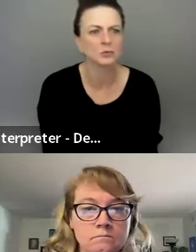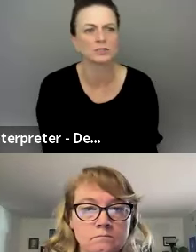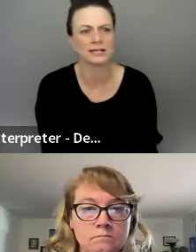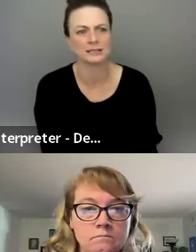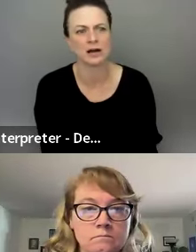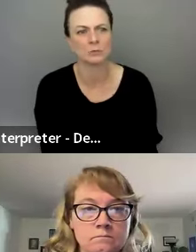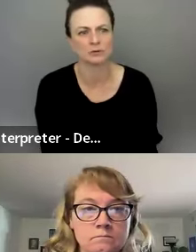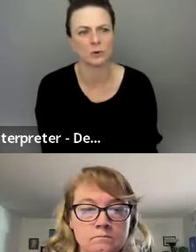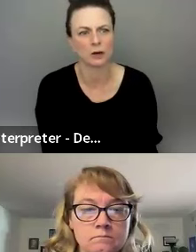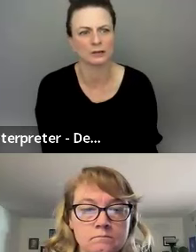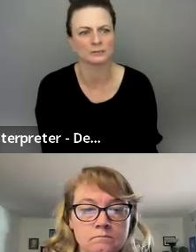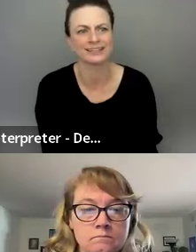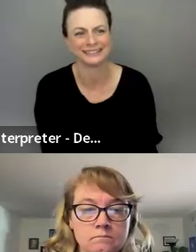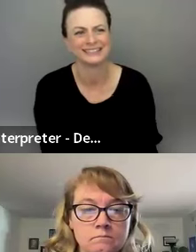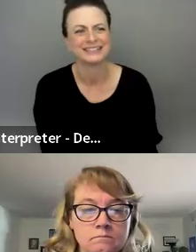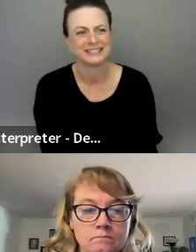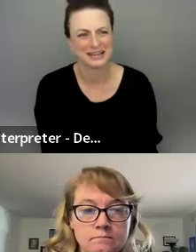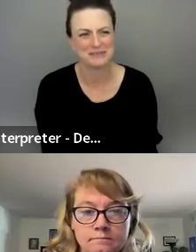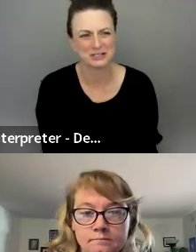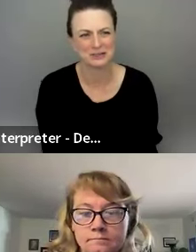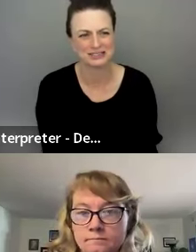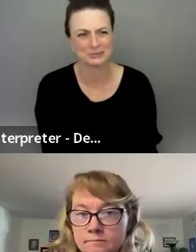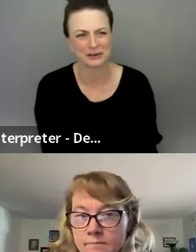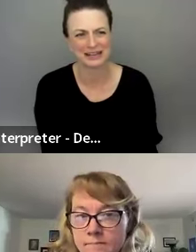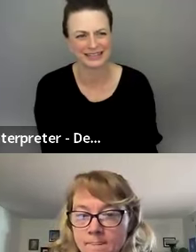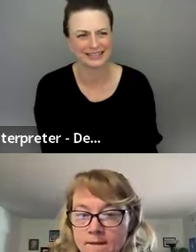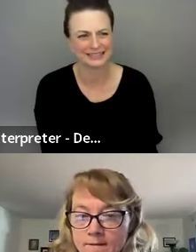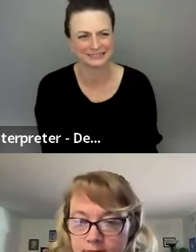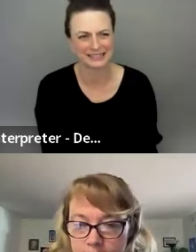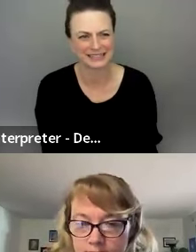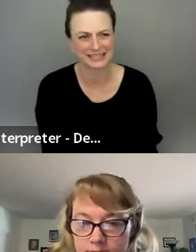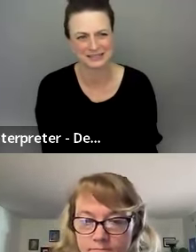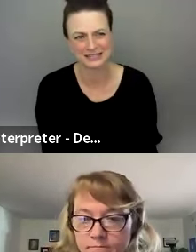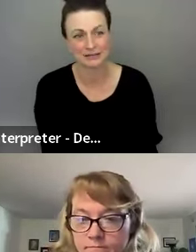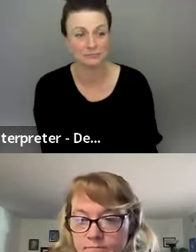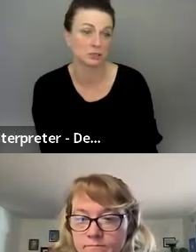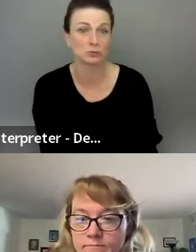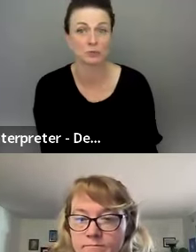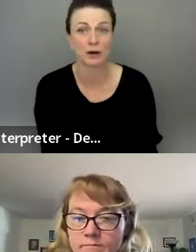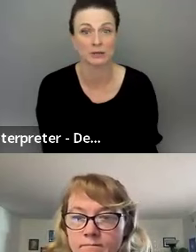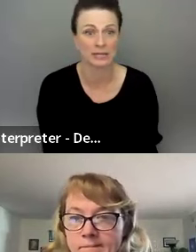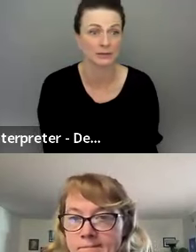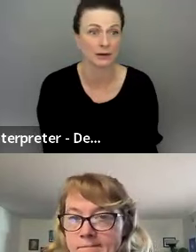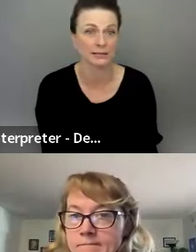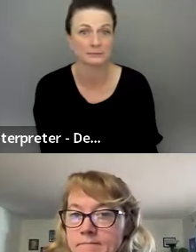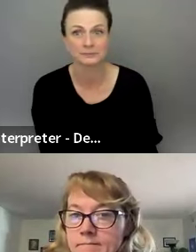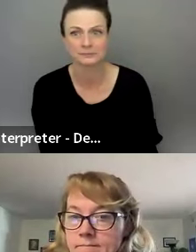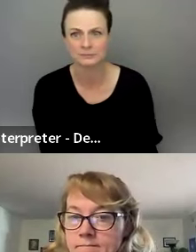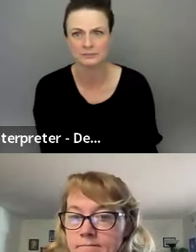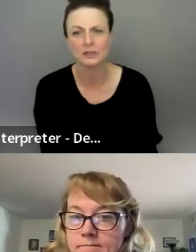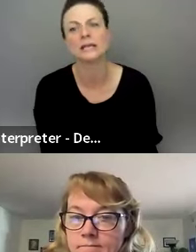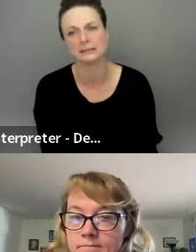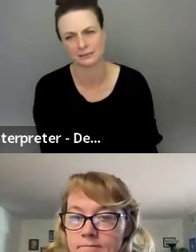I guess we'll test it out before and make sure it's working and, and, uh, do prior testing, right?